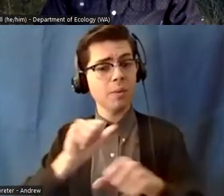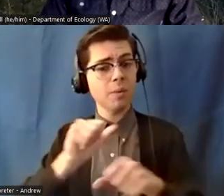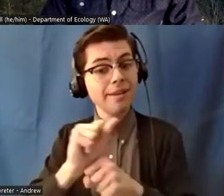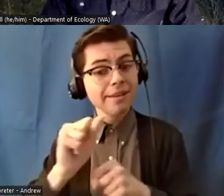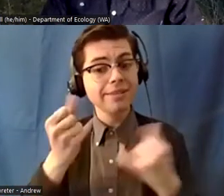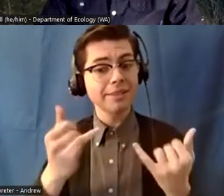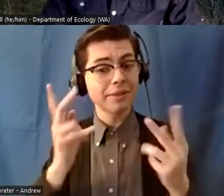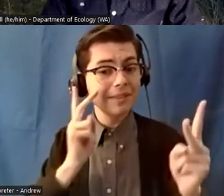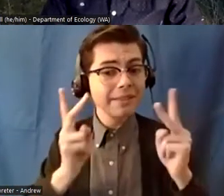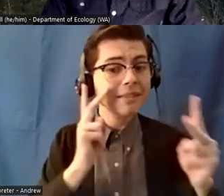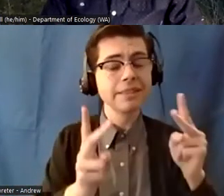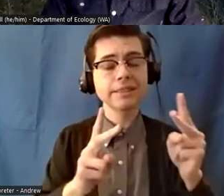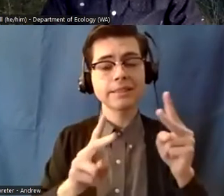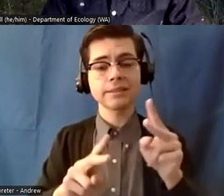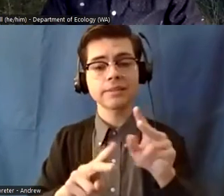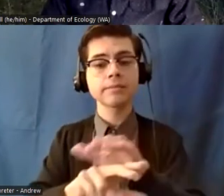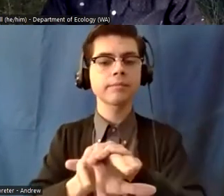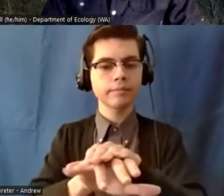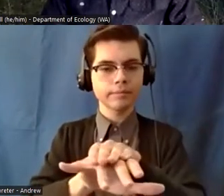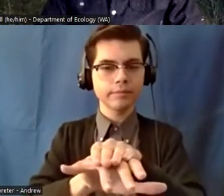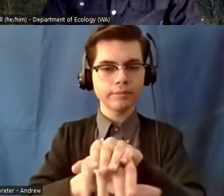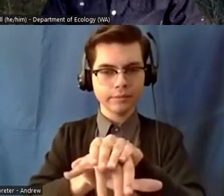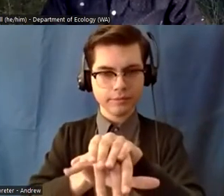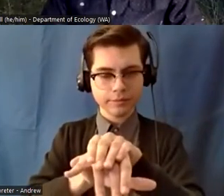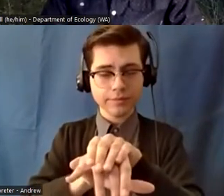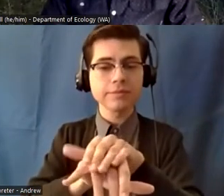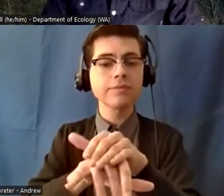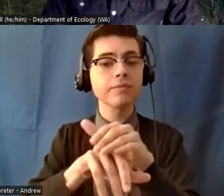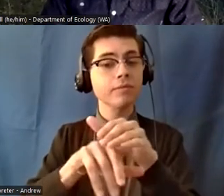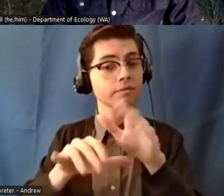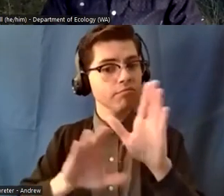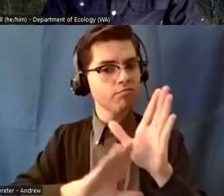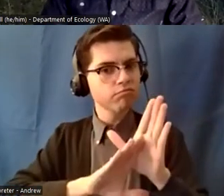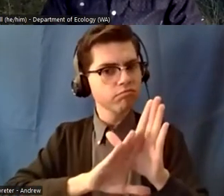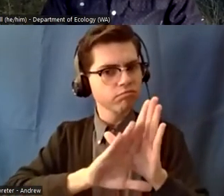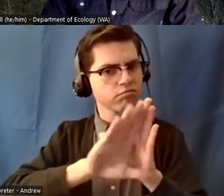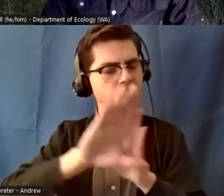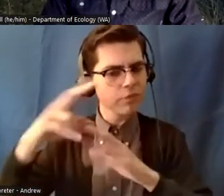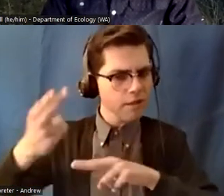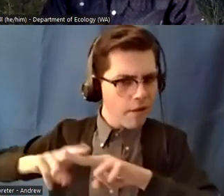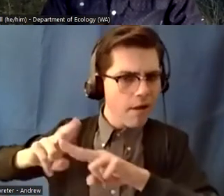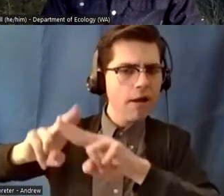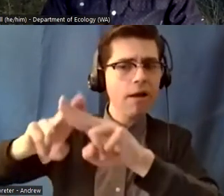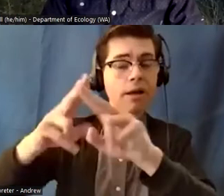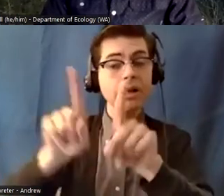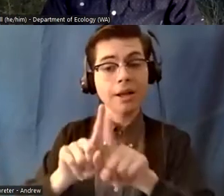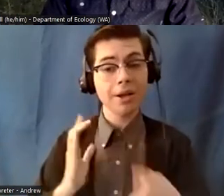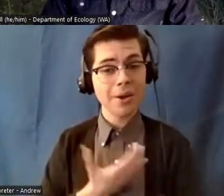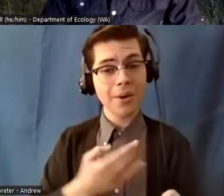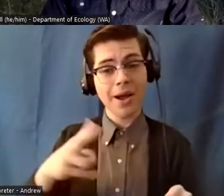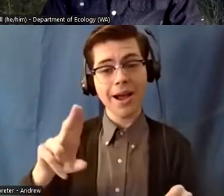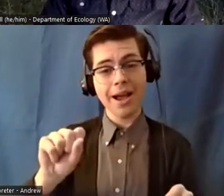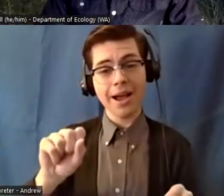and then seeing recently that our husbandry work is we're working looking at second generation kinship